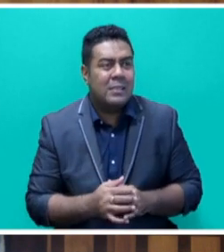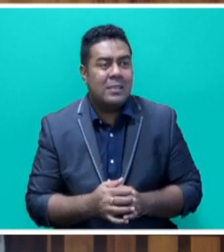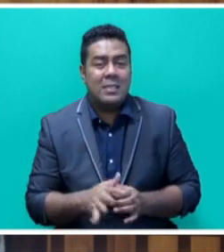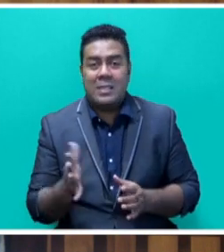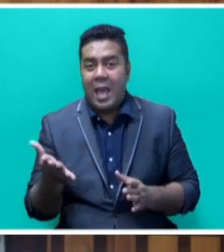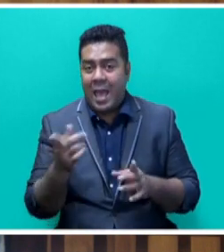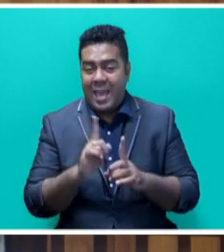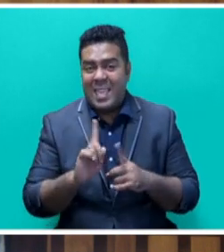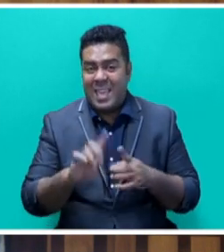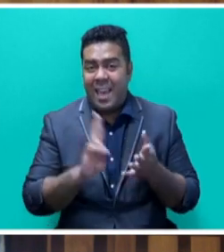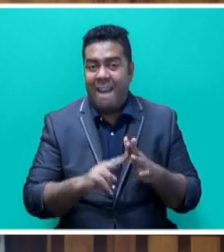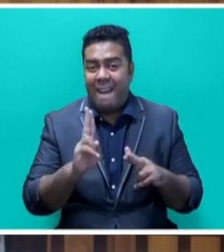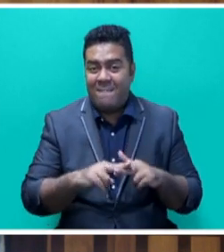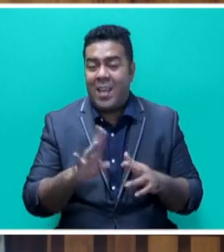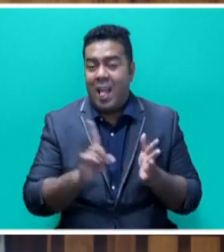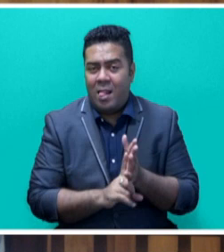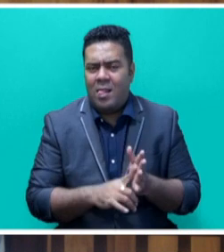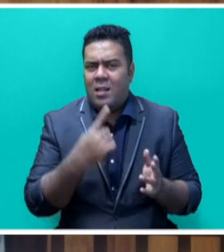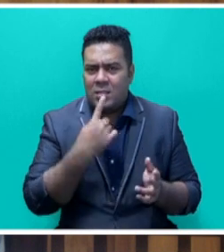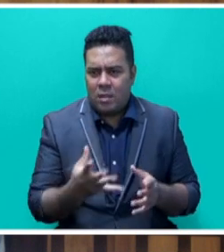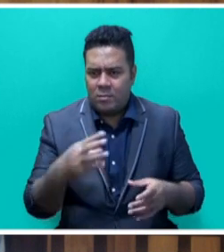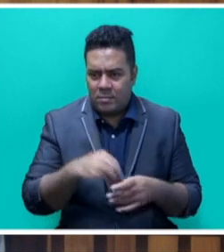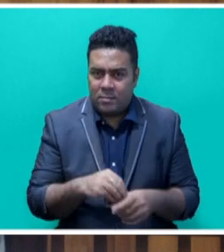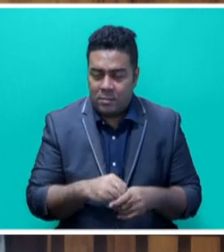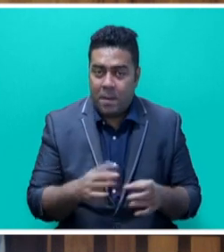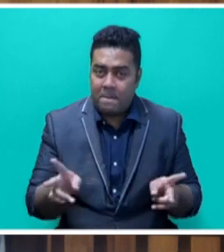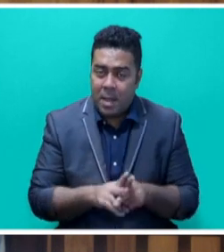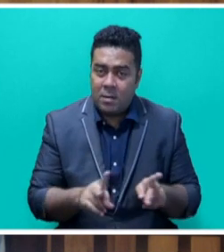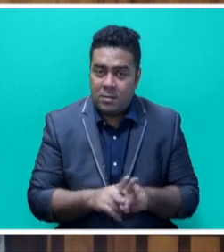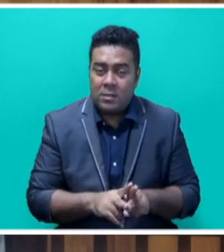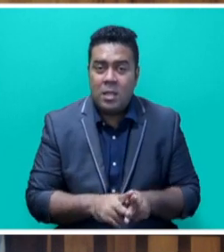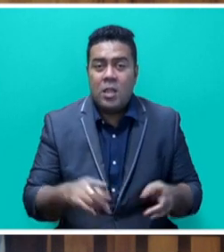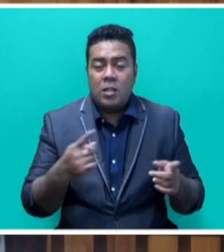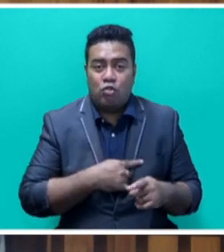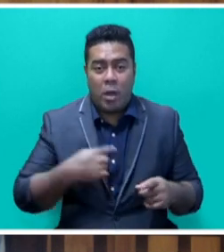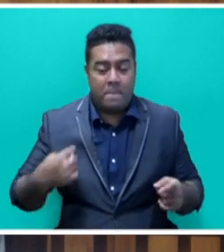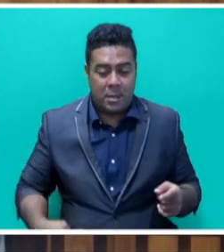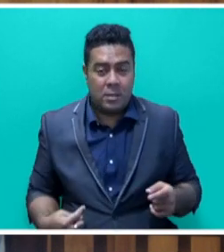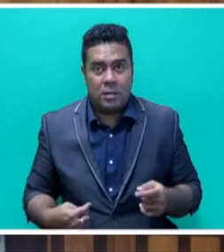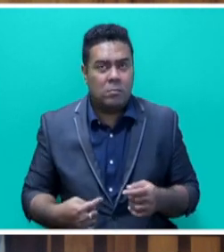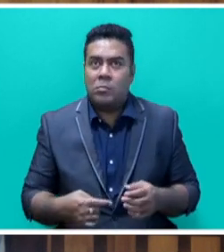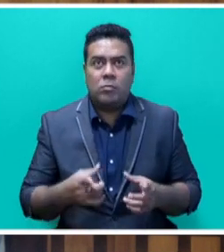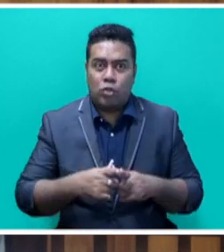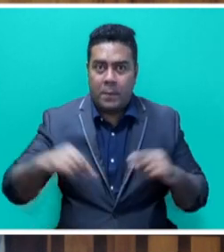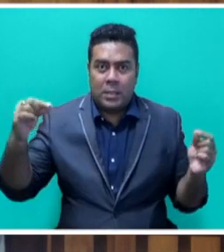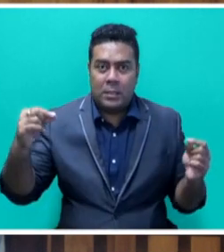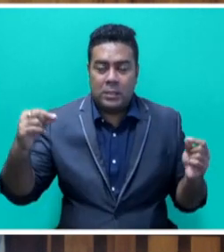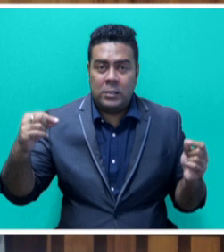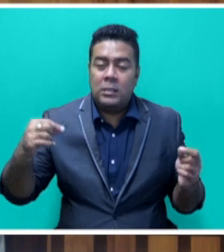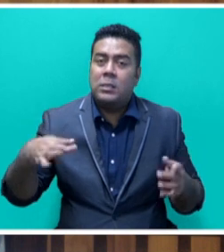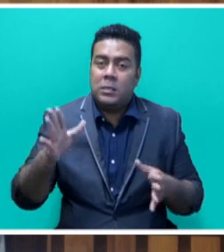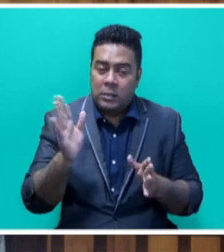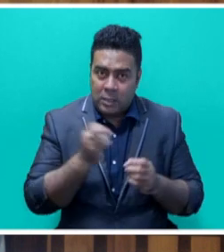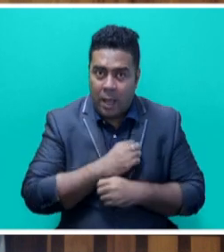Fiji Limited, or EFL, in close cooperation with its new partner, the Japanese consortium, 7th Pacific Private Limited,